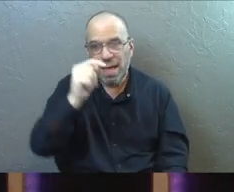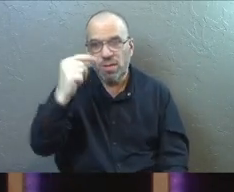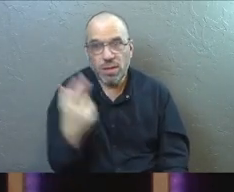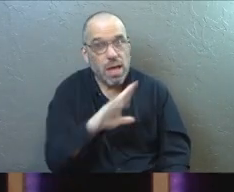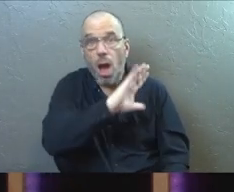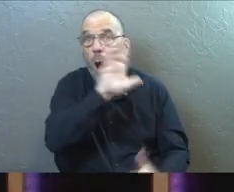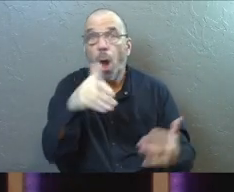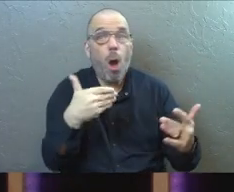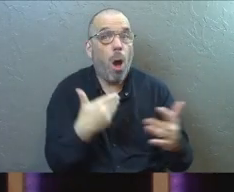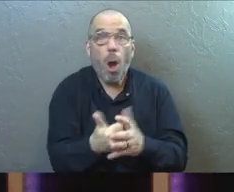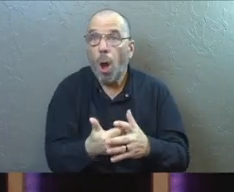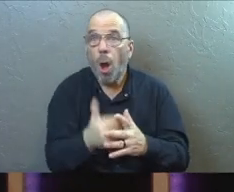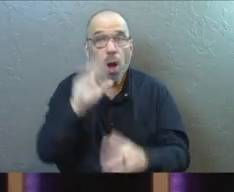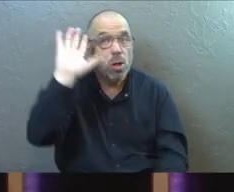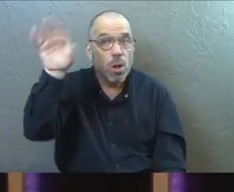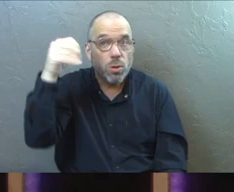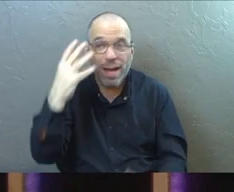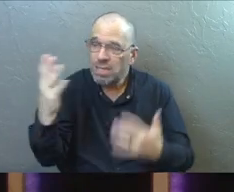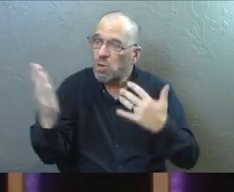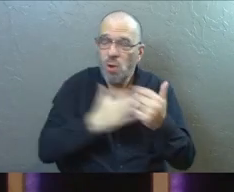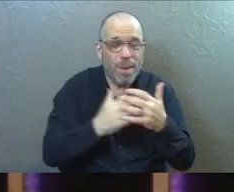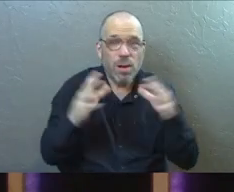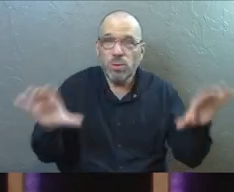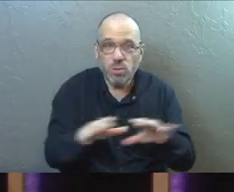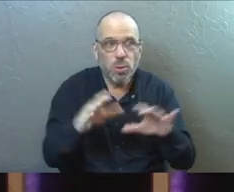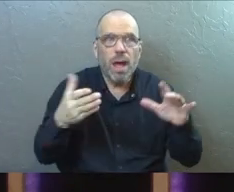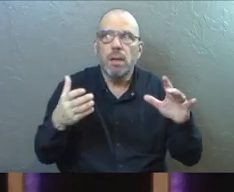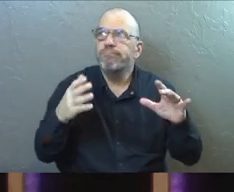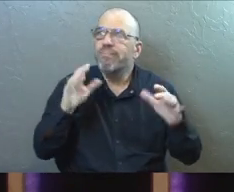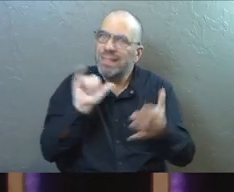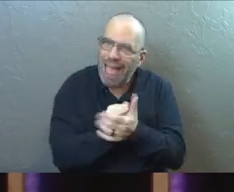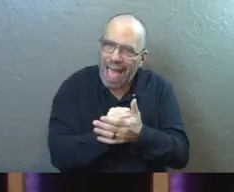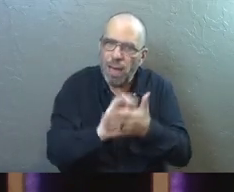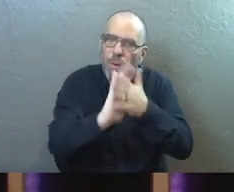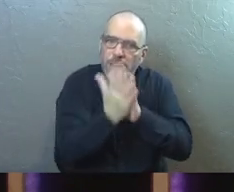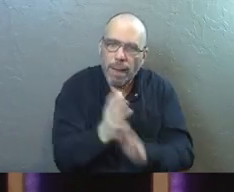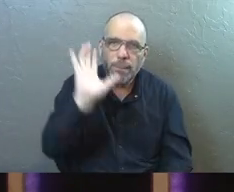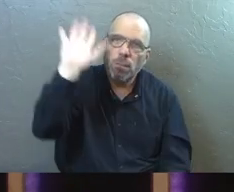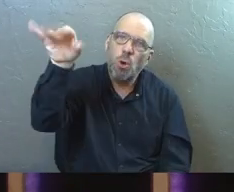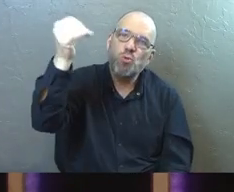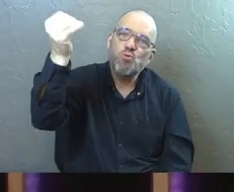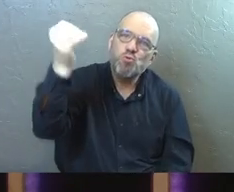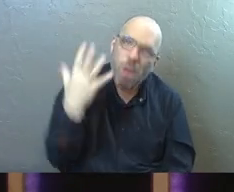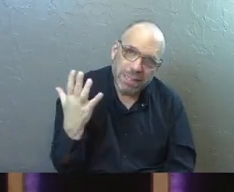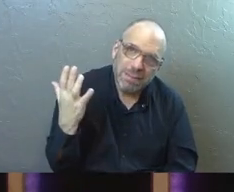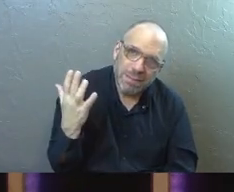that, it's all going to be grace. No matter what you do, it's going to be grace.